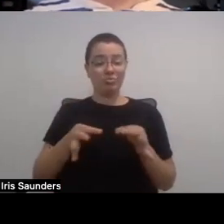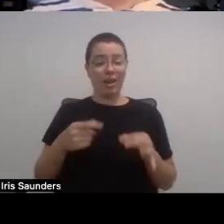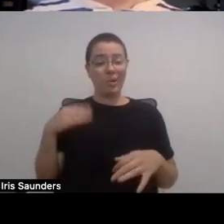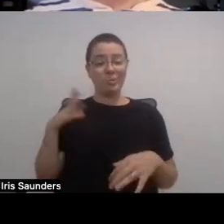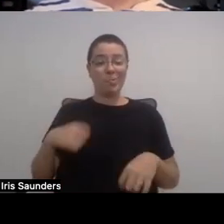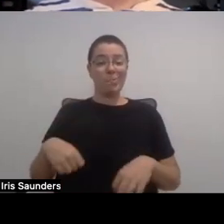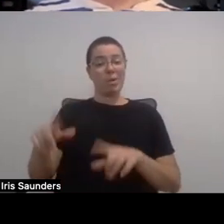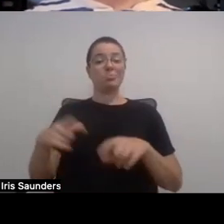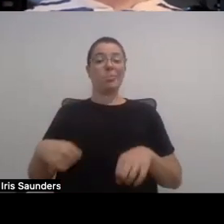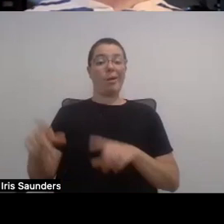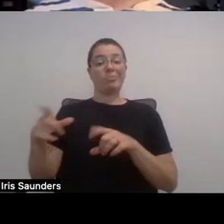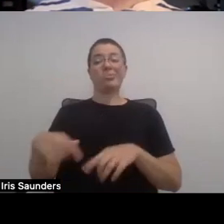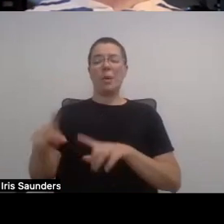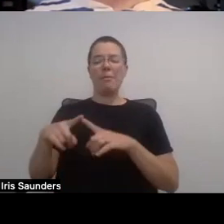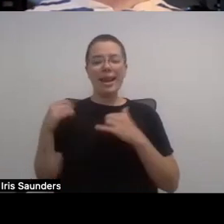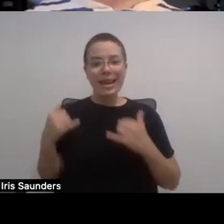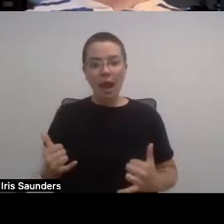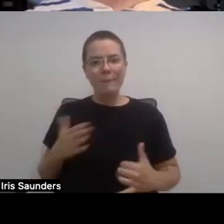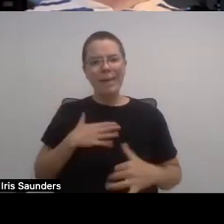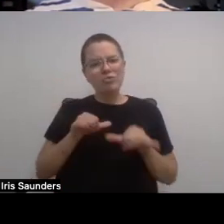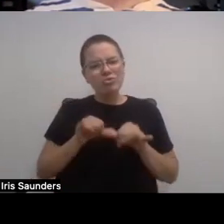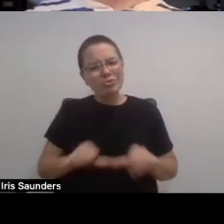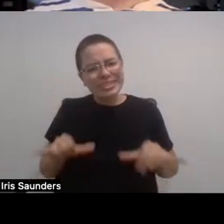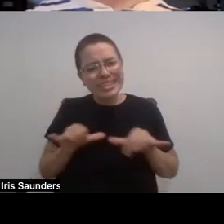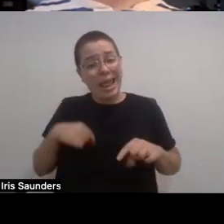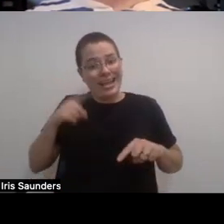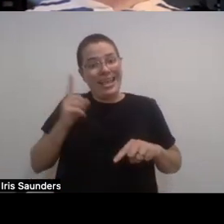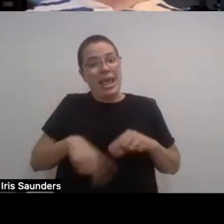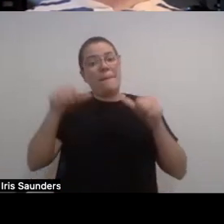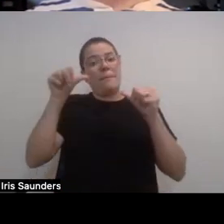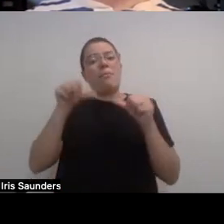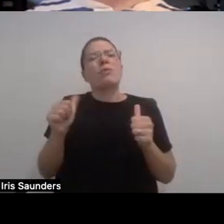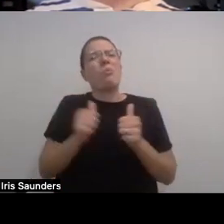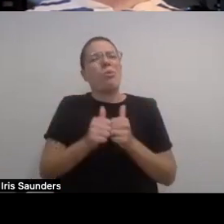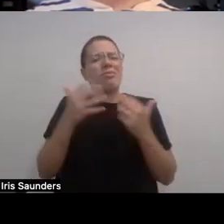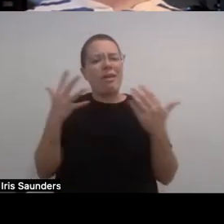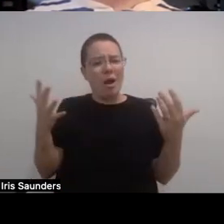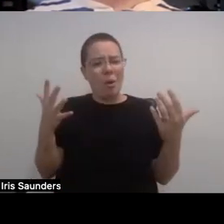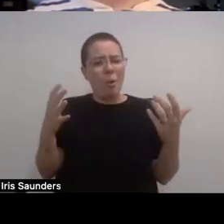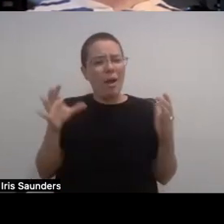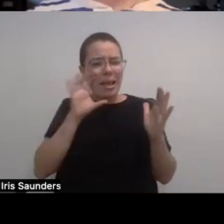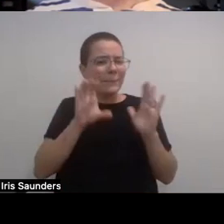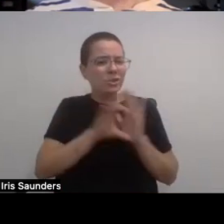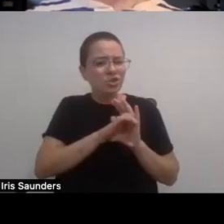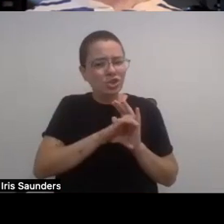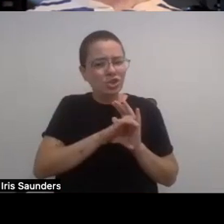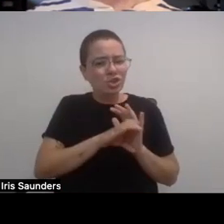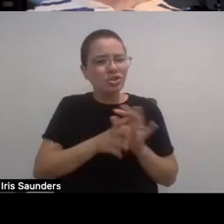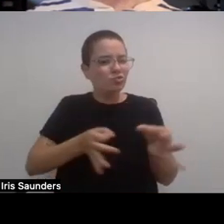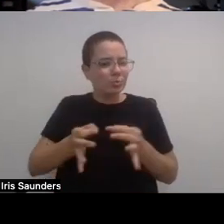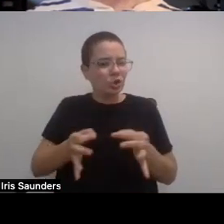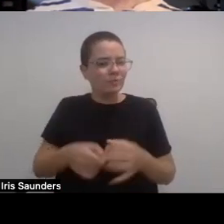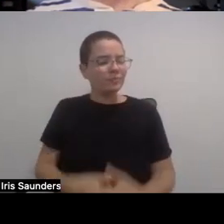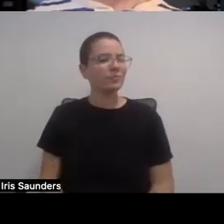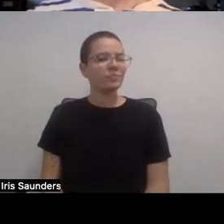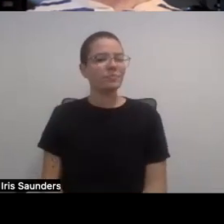it's like, in my routine that I can't post something without it having that image description. And it wasn't really cumbersome,